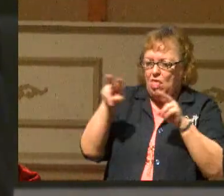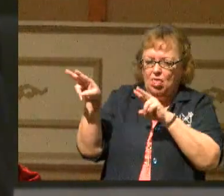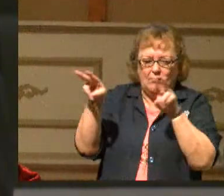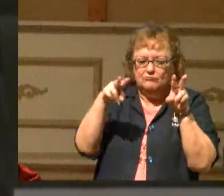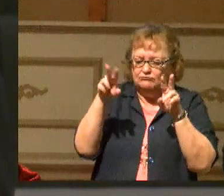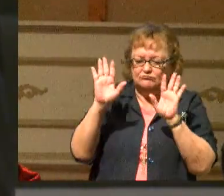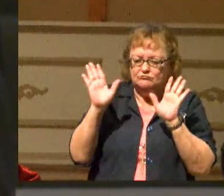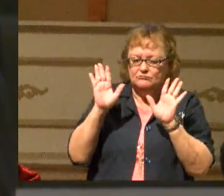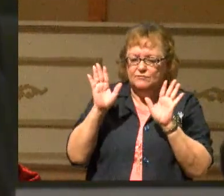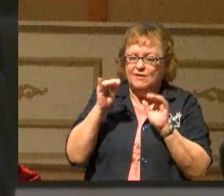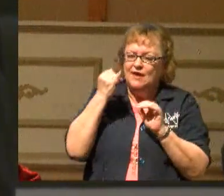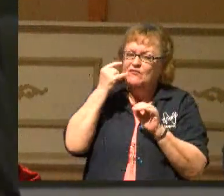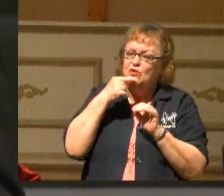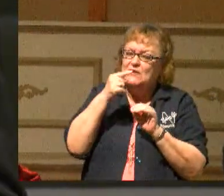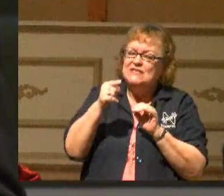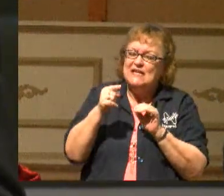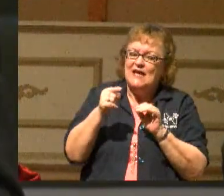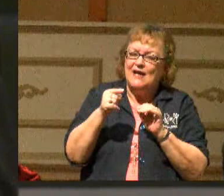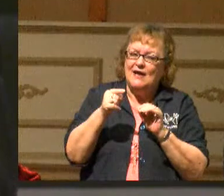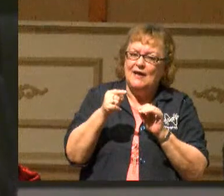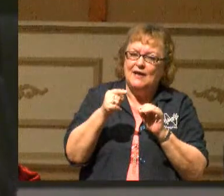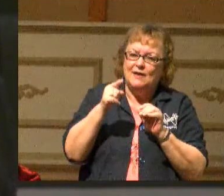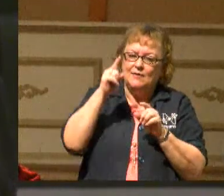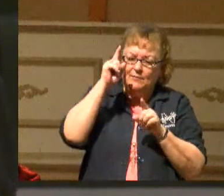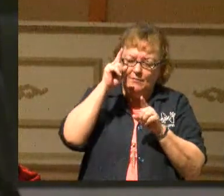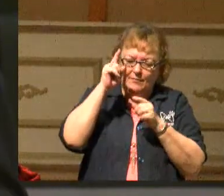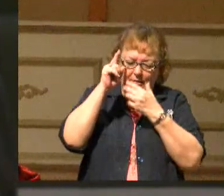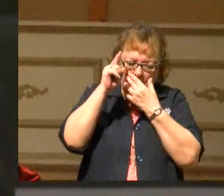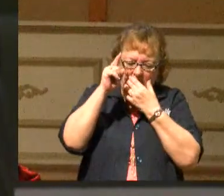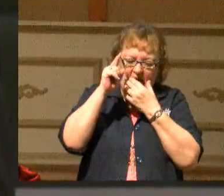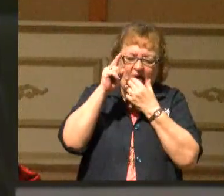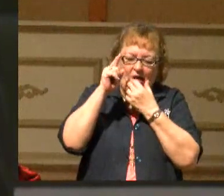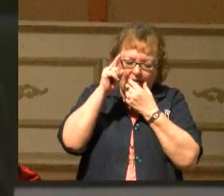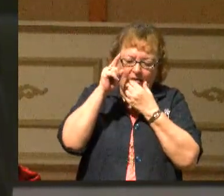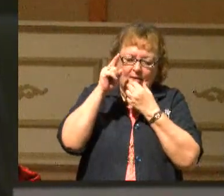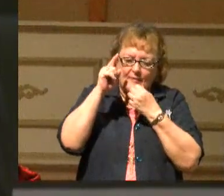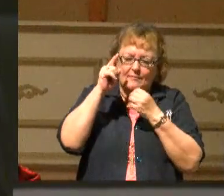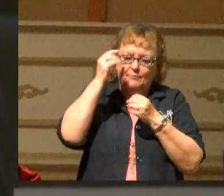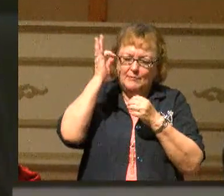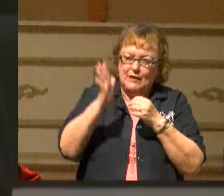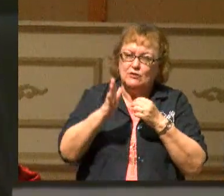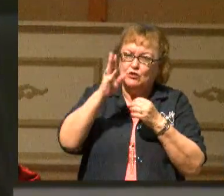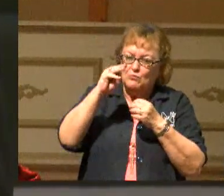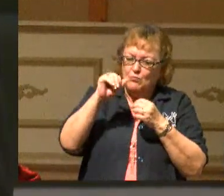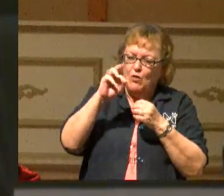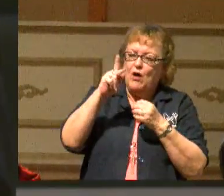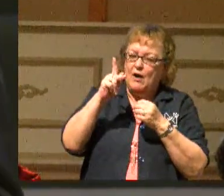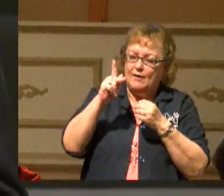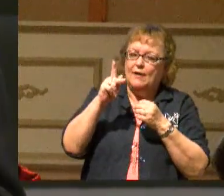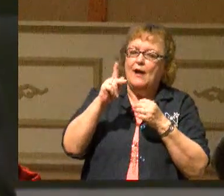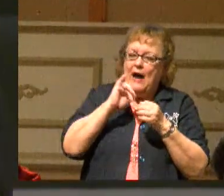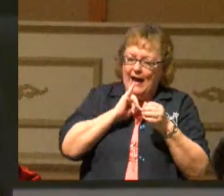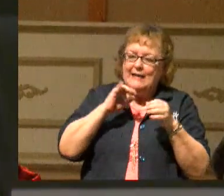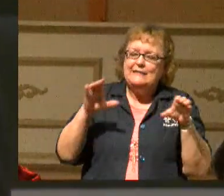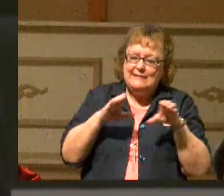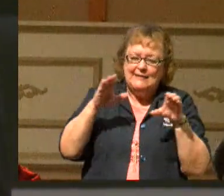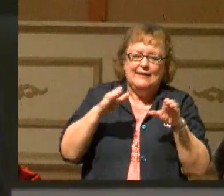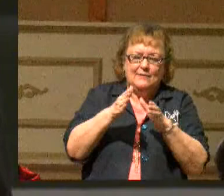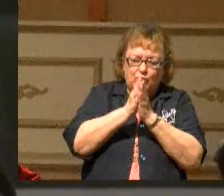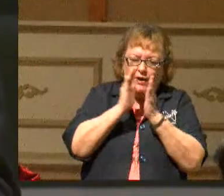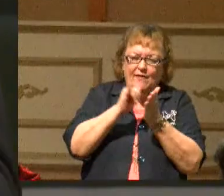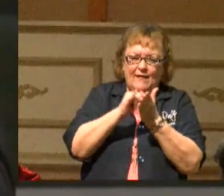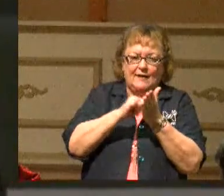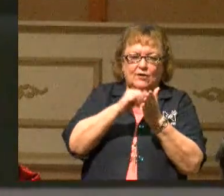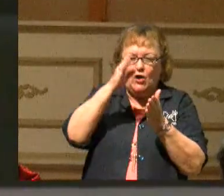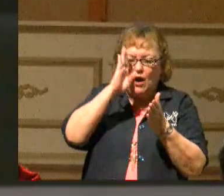If you would say, Brother Mark, it's best to know how. I did pray that prayer, and I meant it. God has spoken in my heart, and